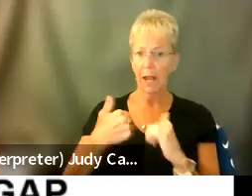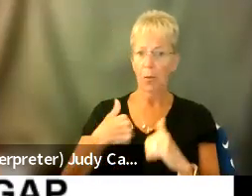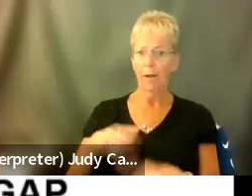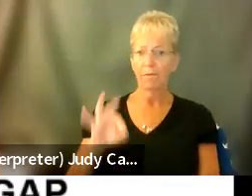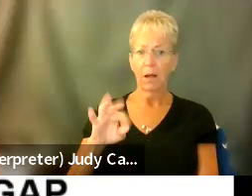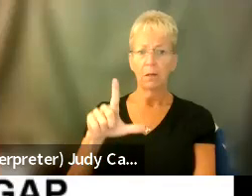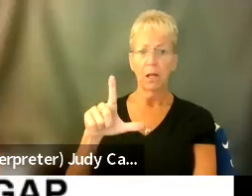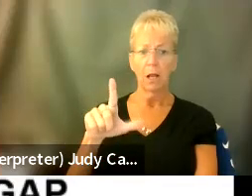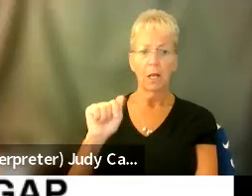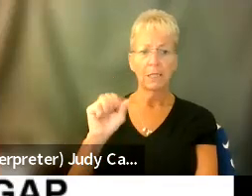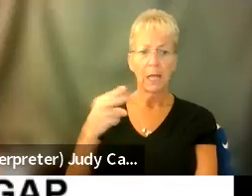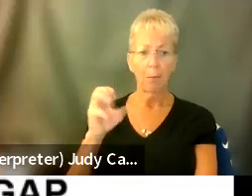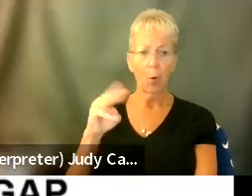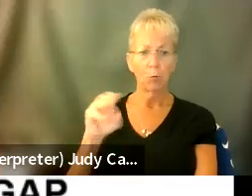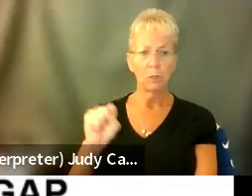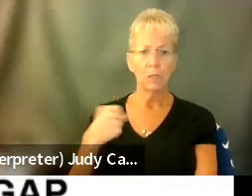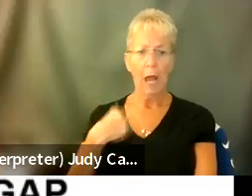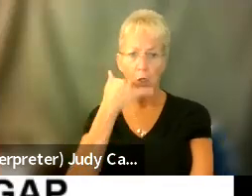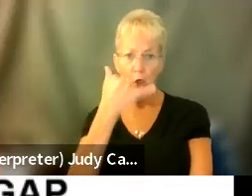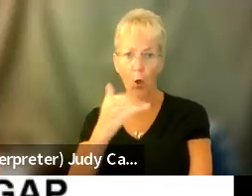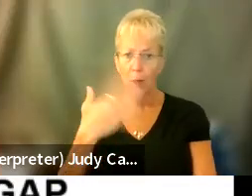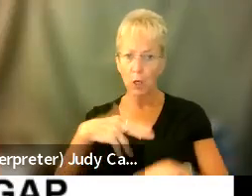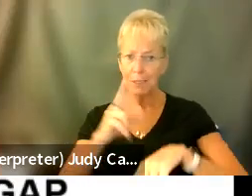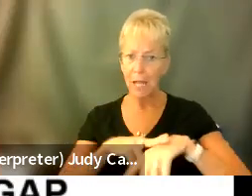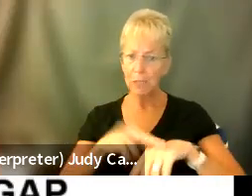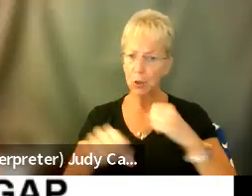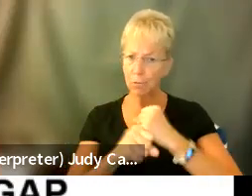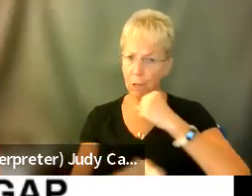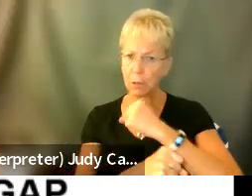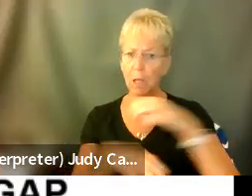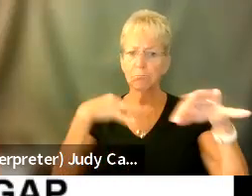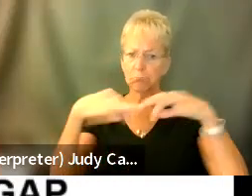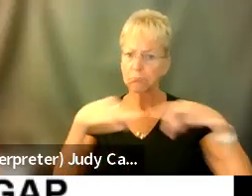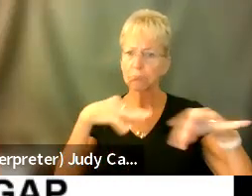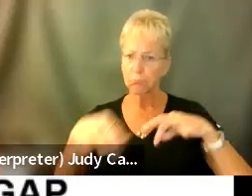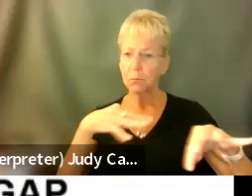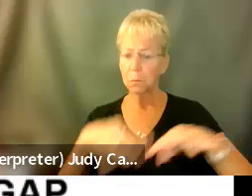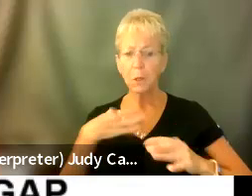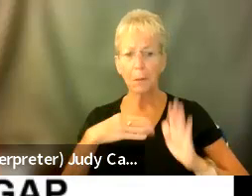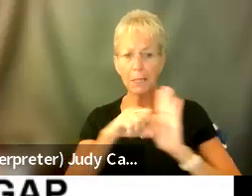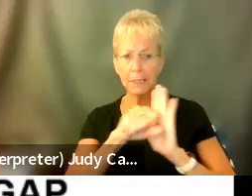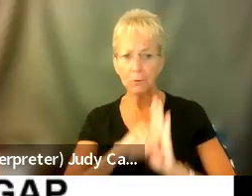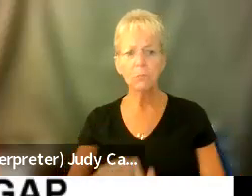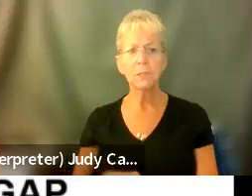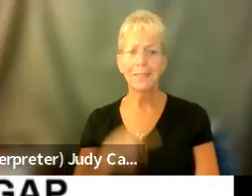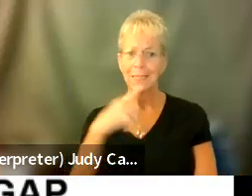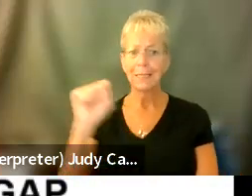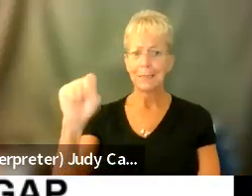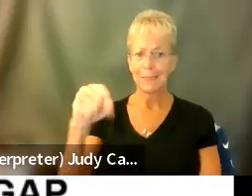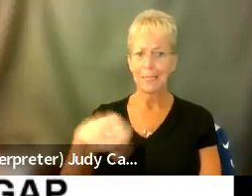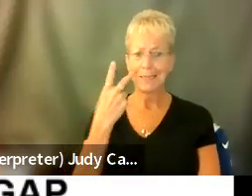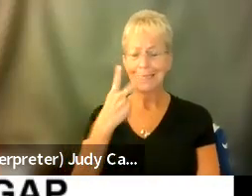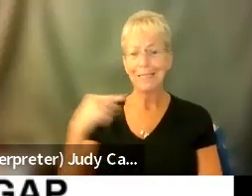Ehlers-Danlos was I called their national foundation and told them all of my symptoms. And they said, yes, you should see a